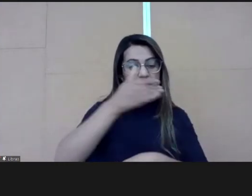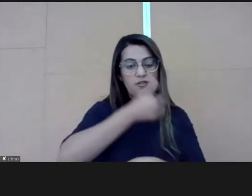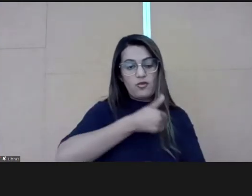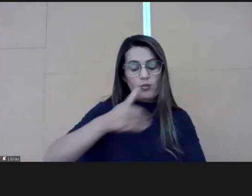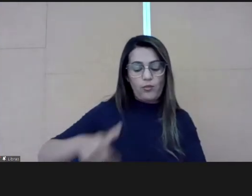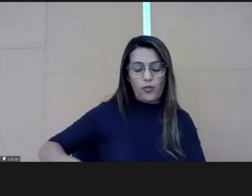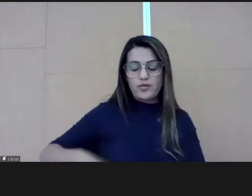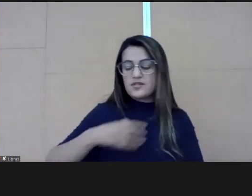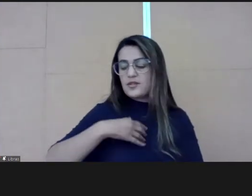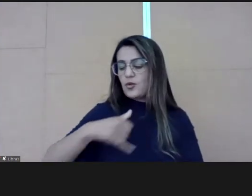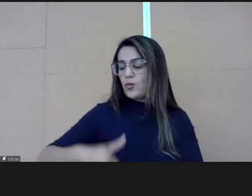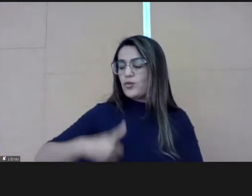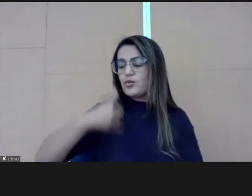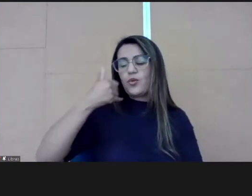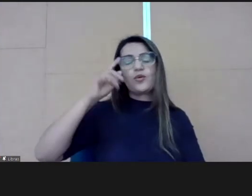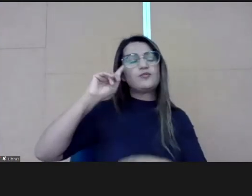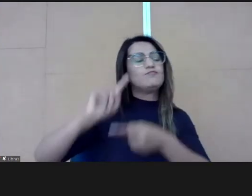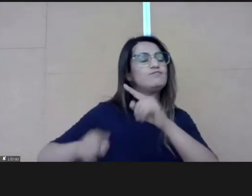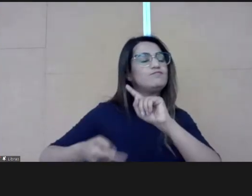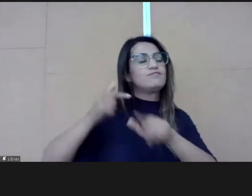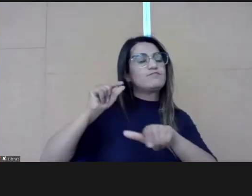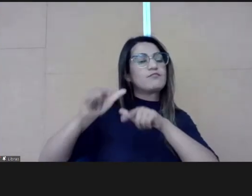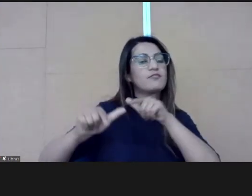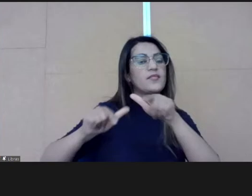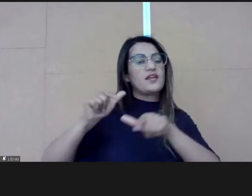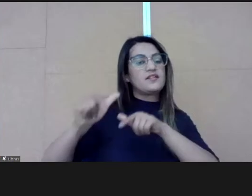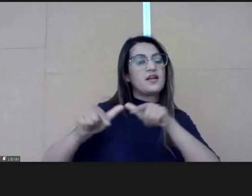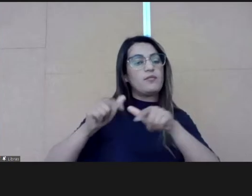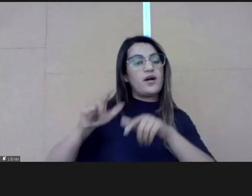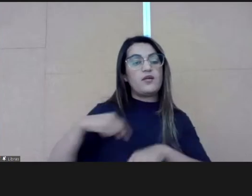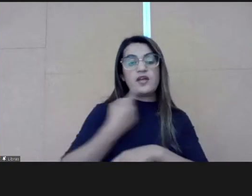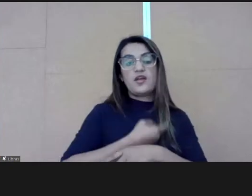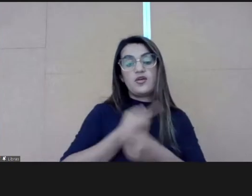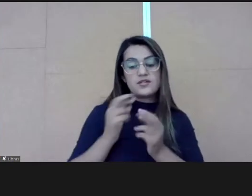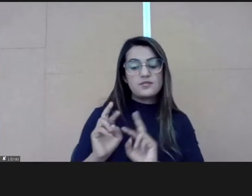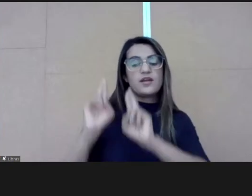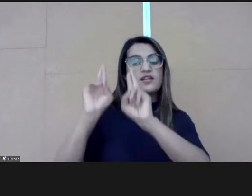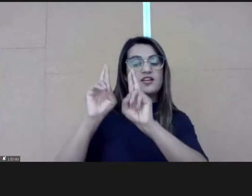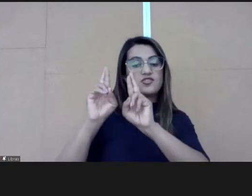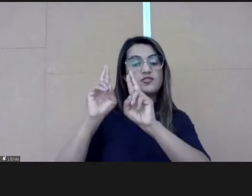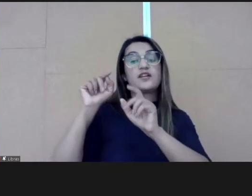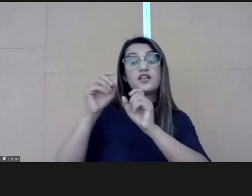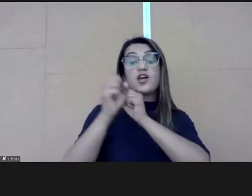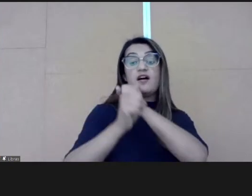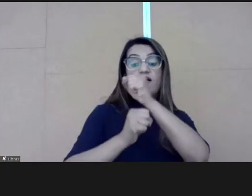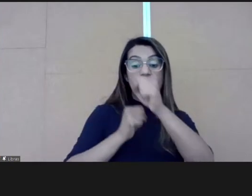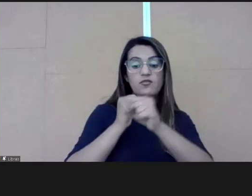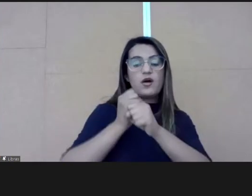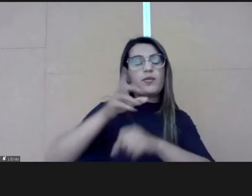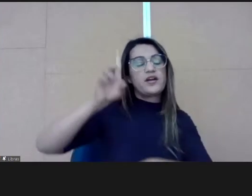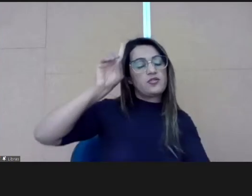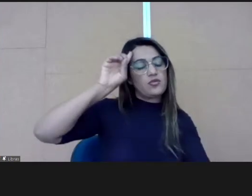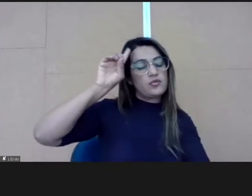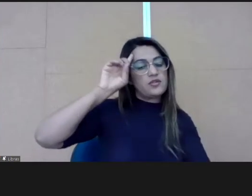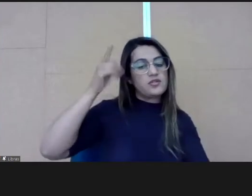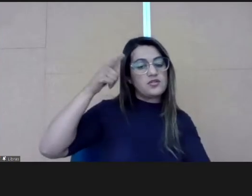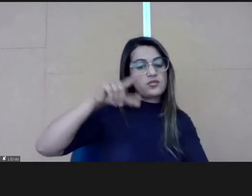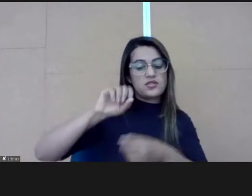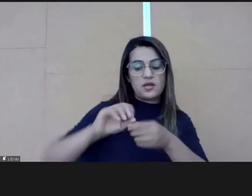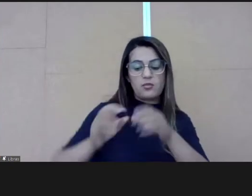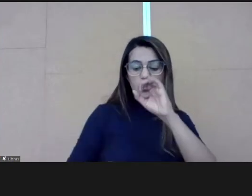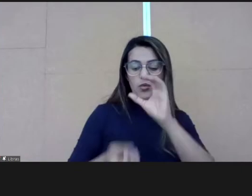the public management initiatives. And this project is with expectations that this can be